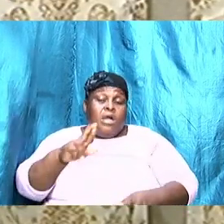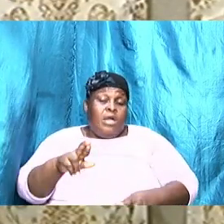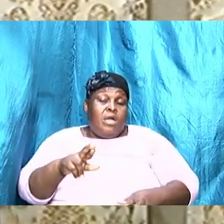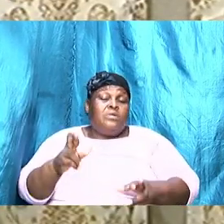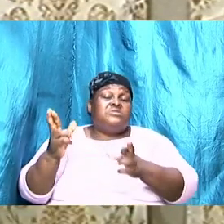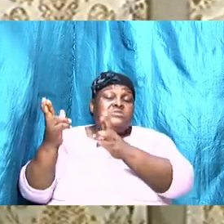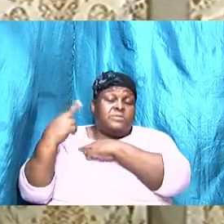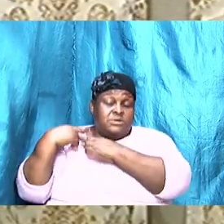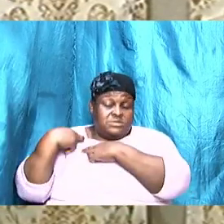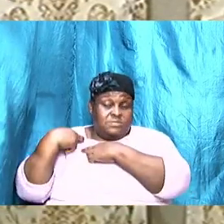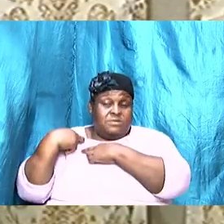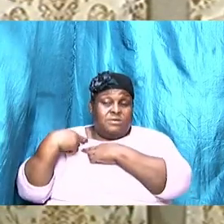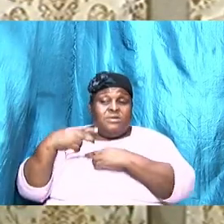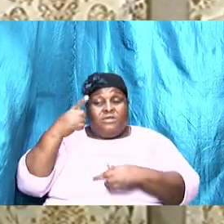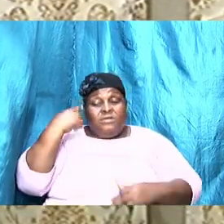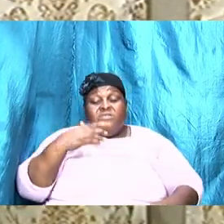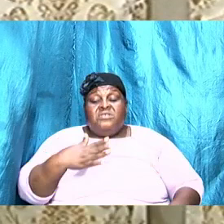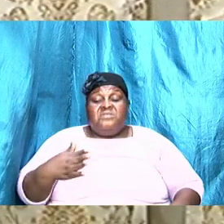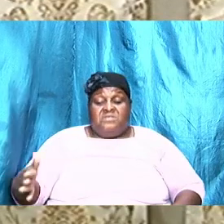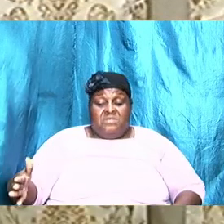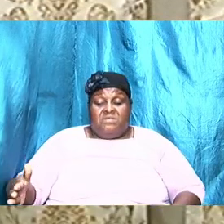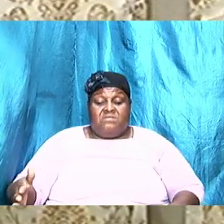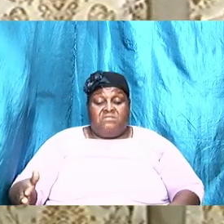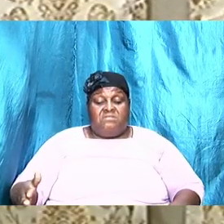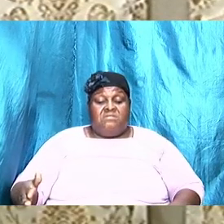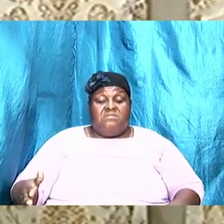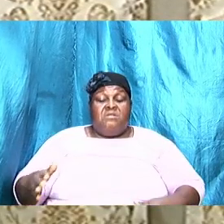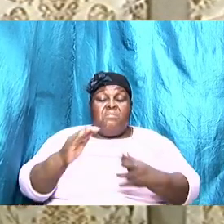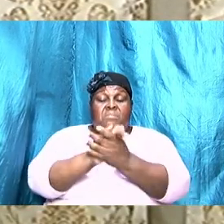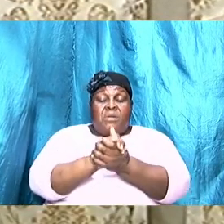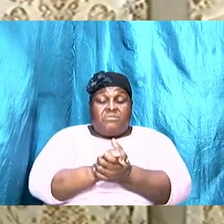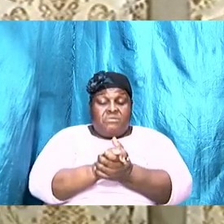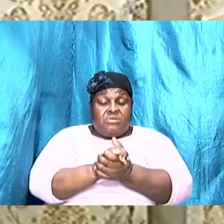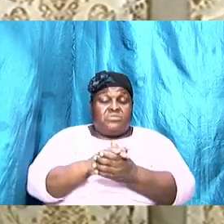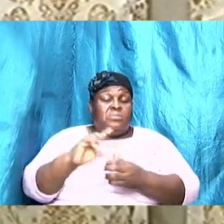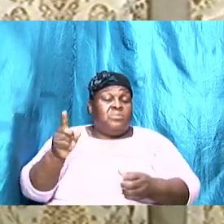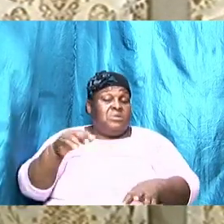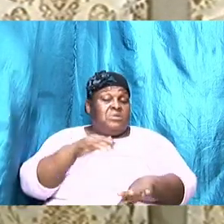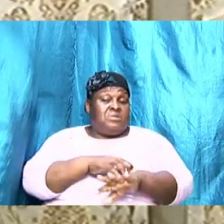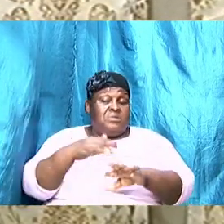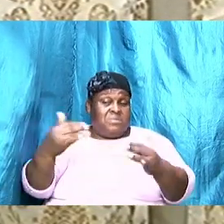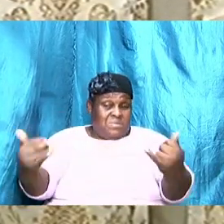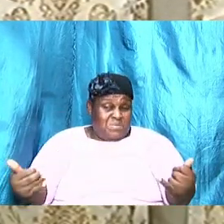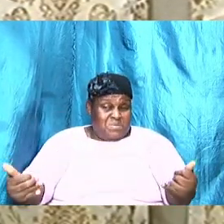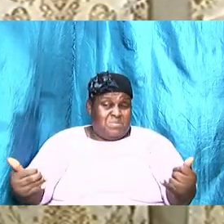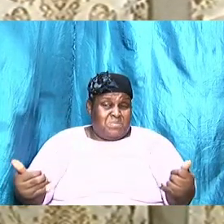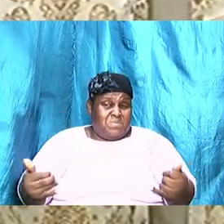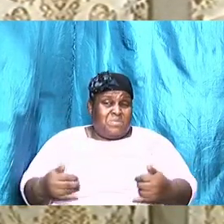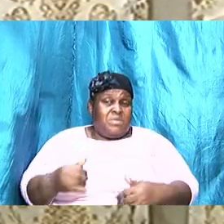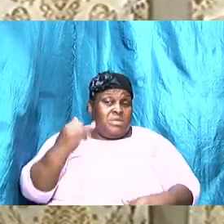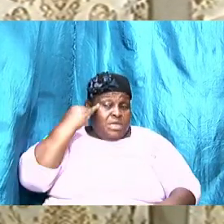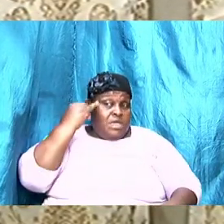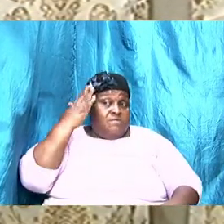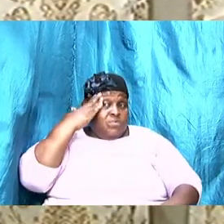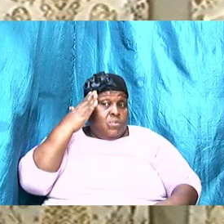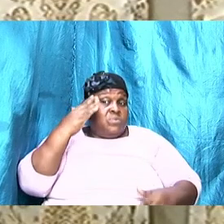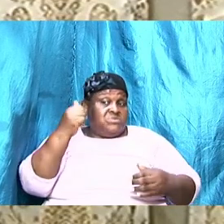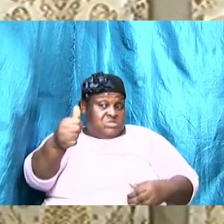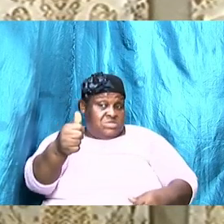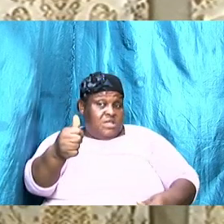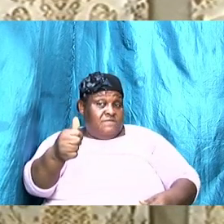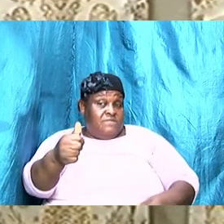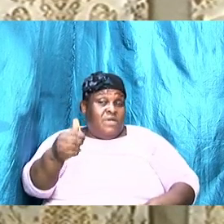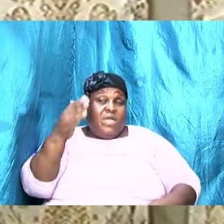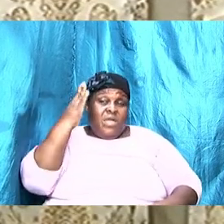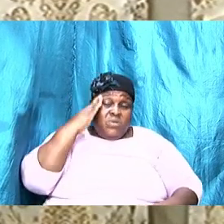for the thing being where it is at now if you know yourself and you